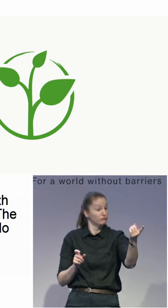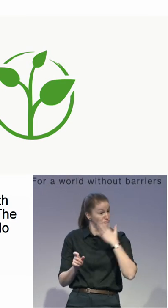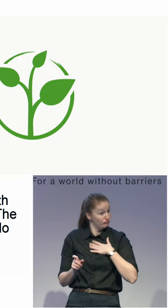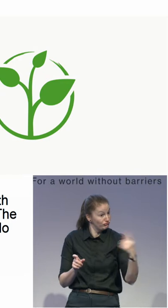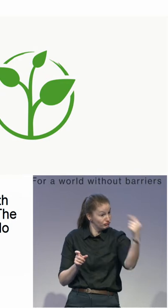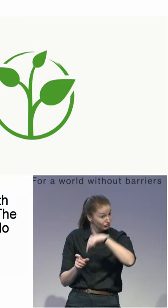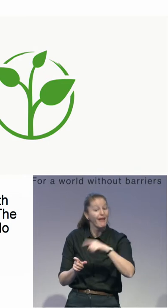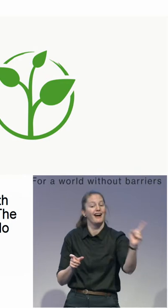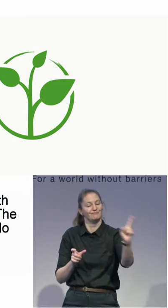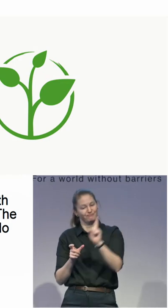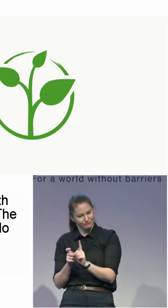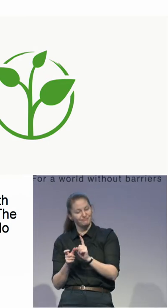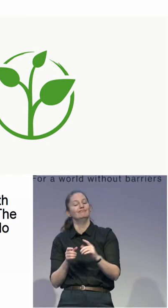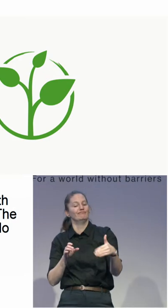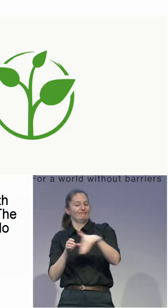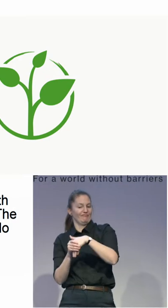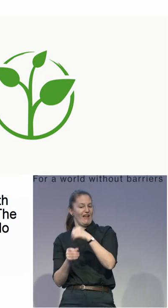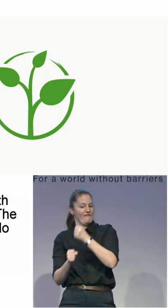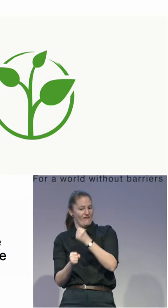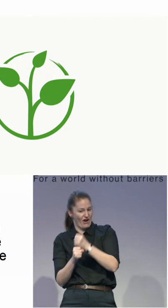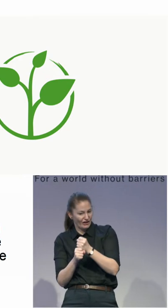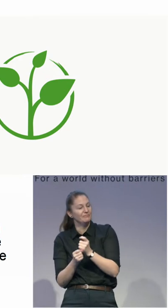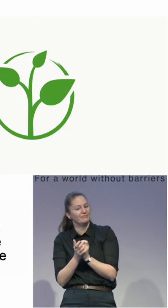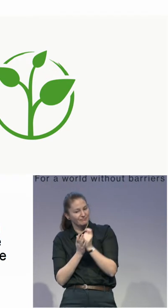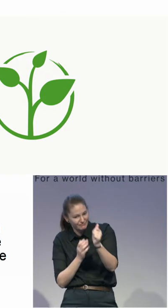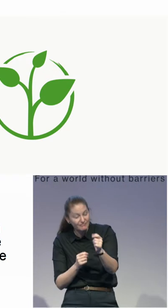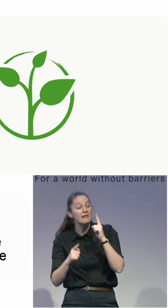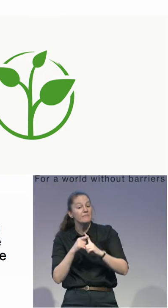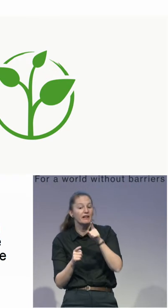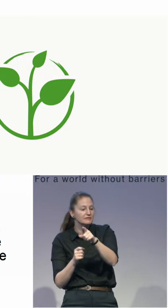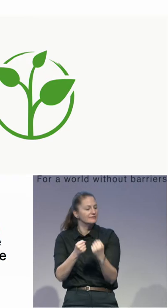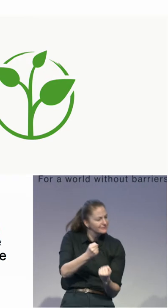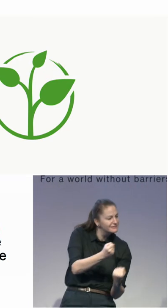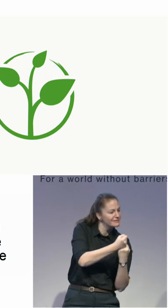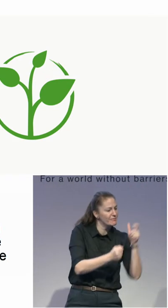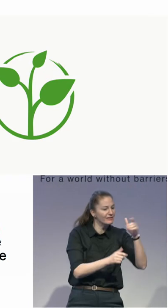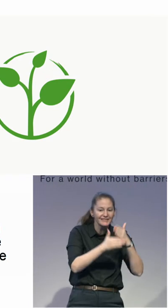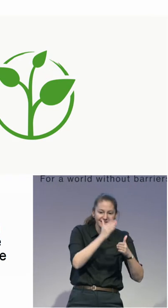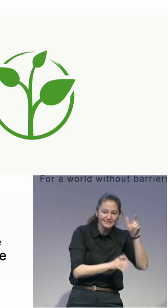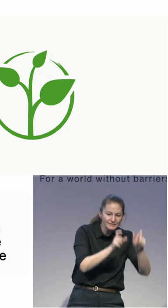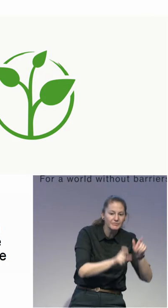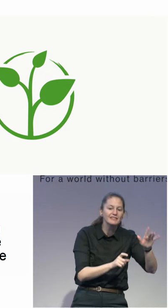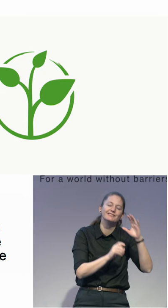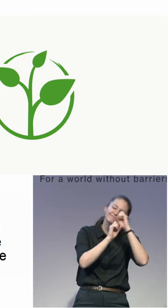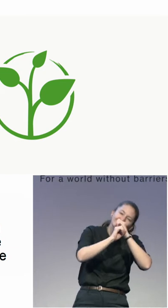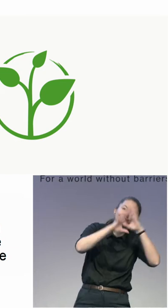in the community and be part. And I hope that's the main message you wanted to give us. Yeah? Great